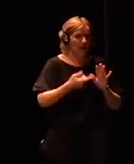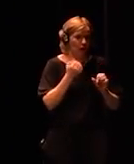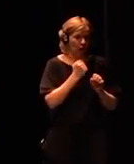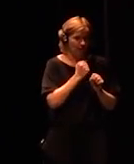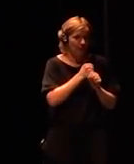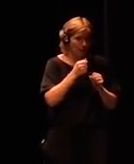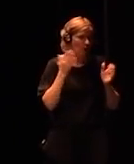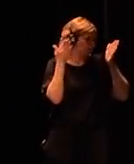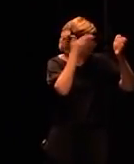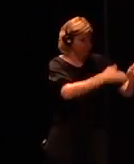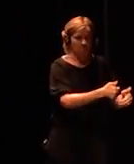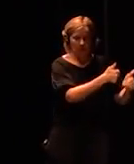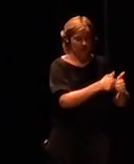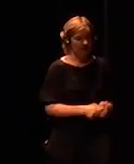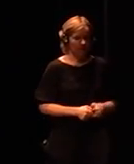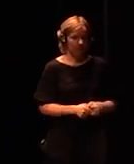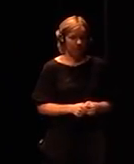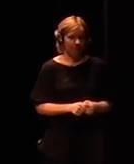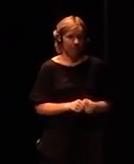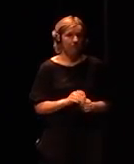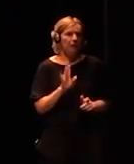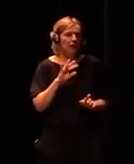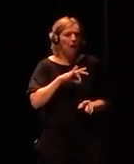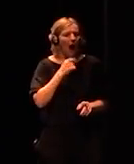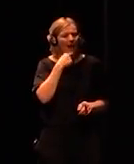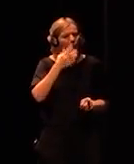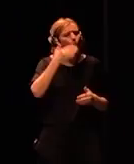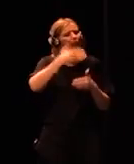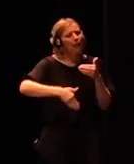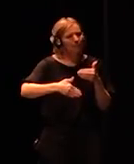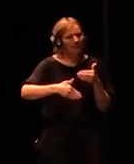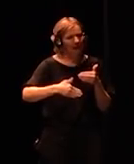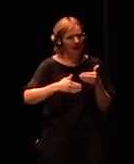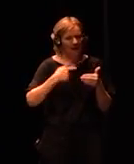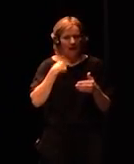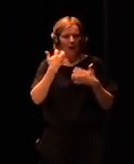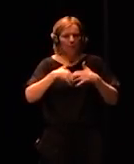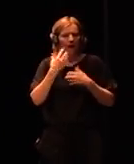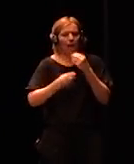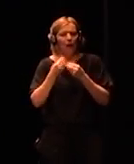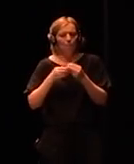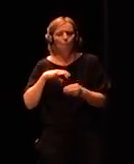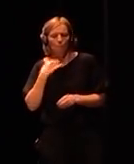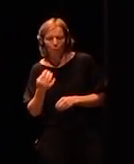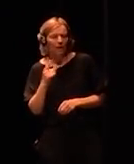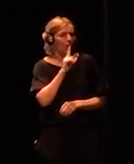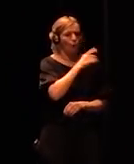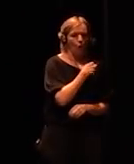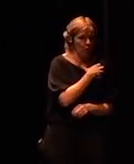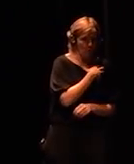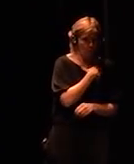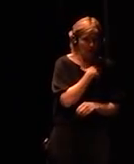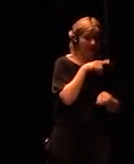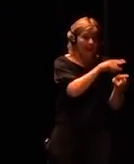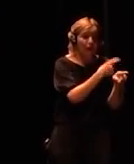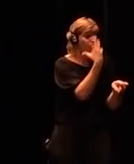and there's a cut off you know you can say okay there is a cut off to where machines are not suitable because they don't understand they don't have